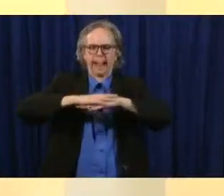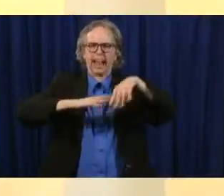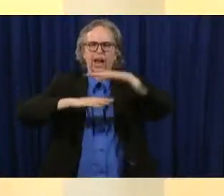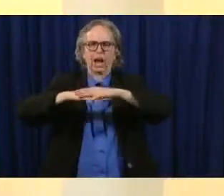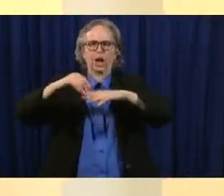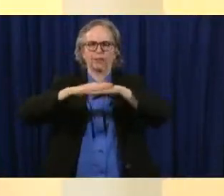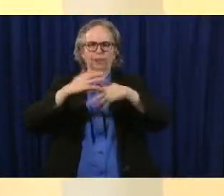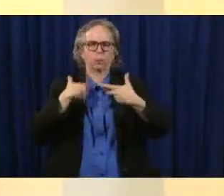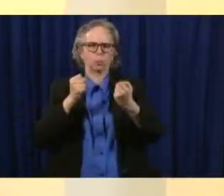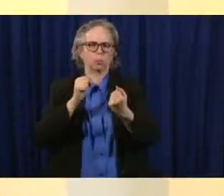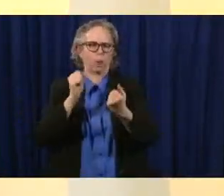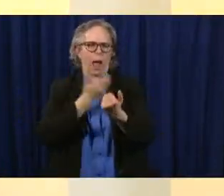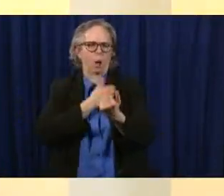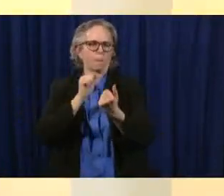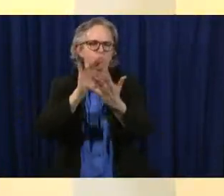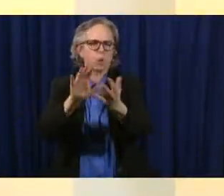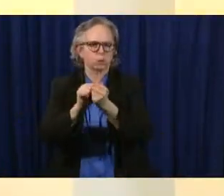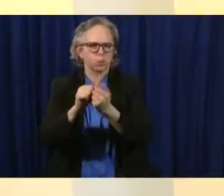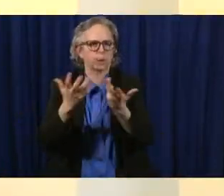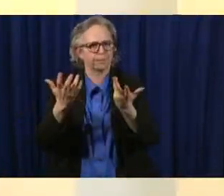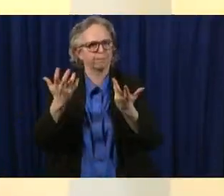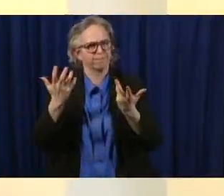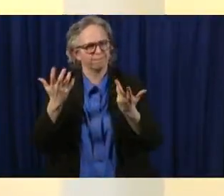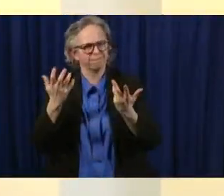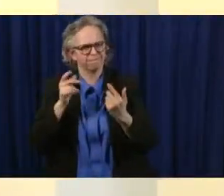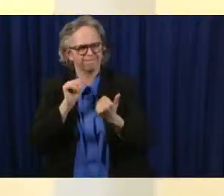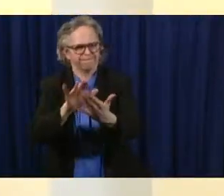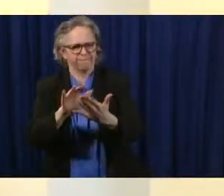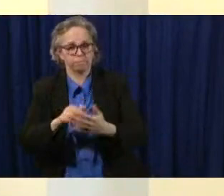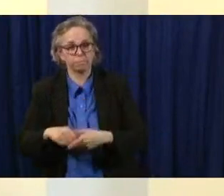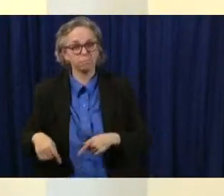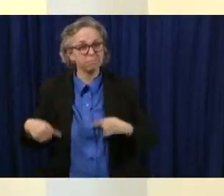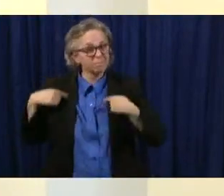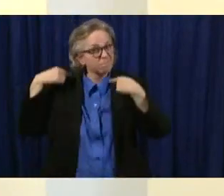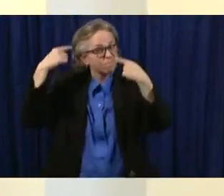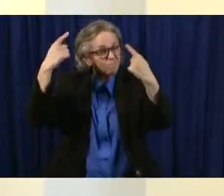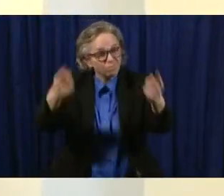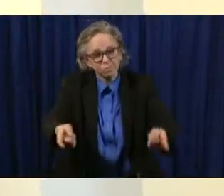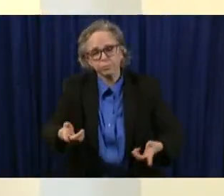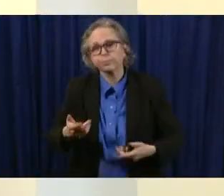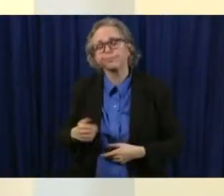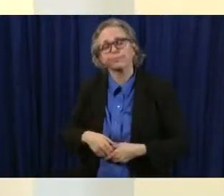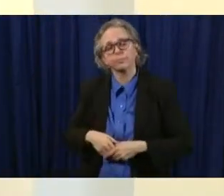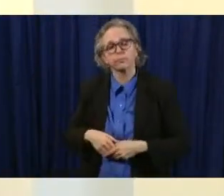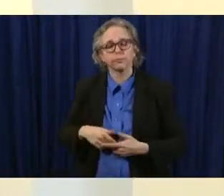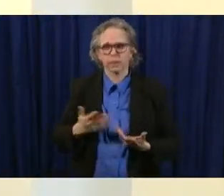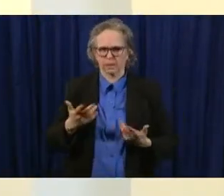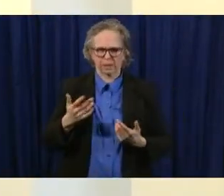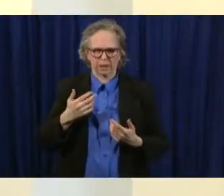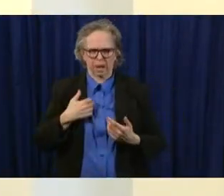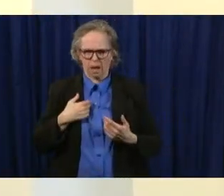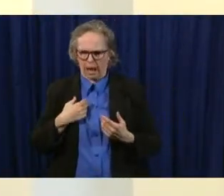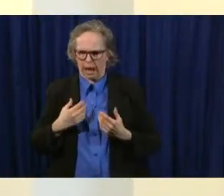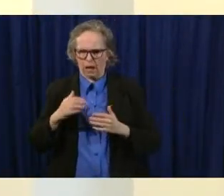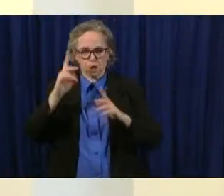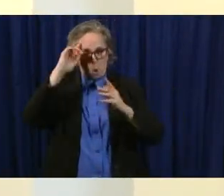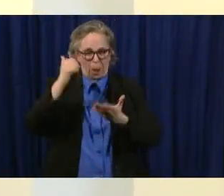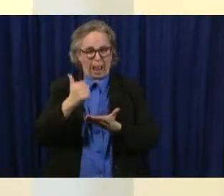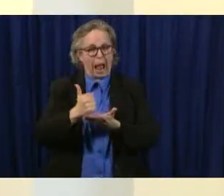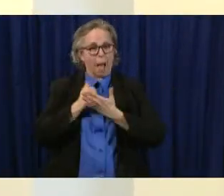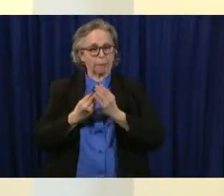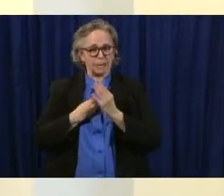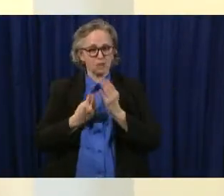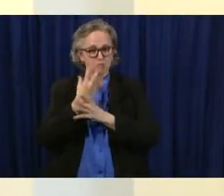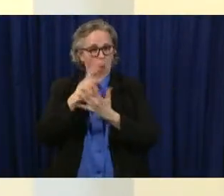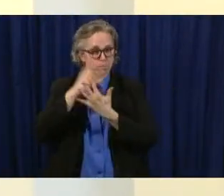um help me grow program has been open and remains open that is our well child checks for home